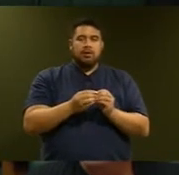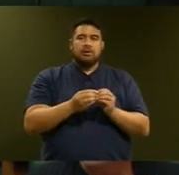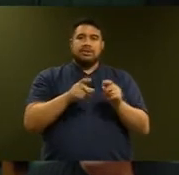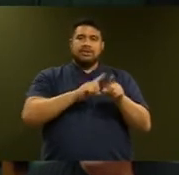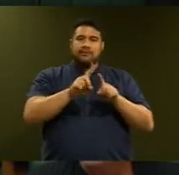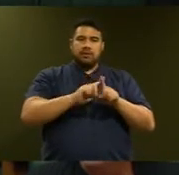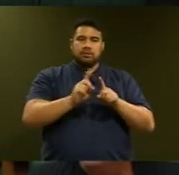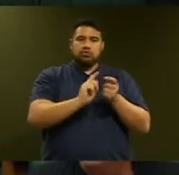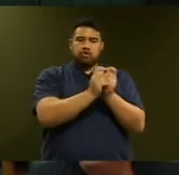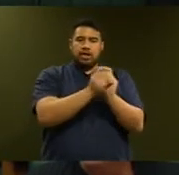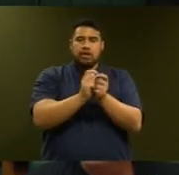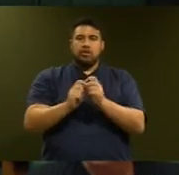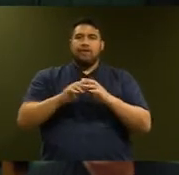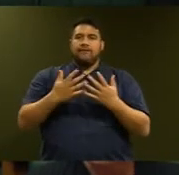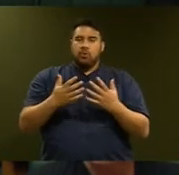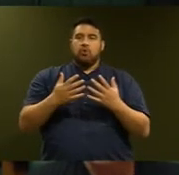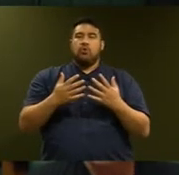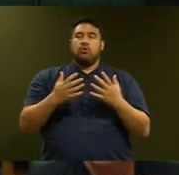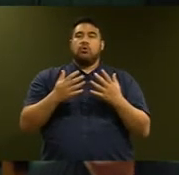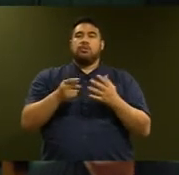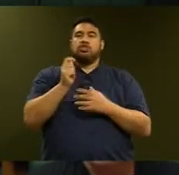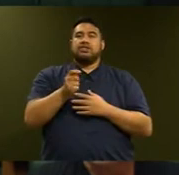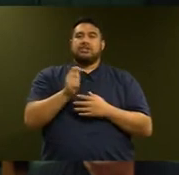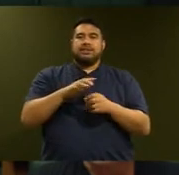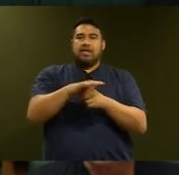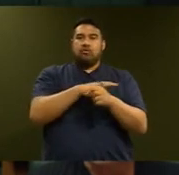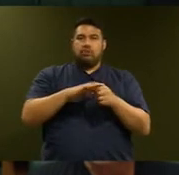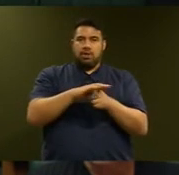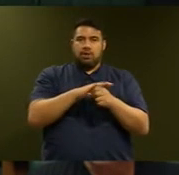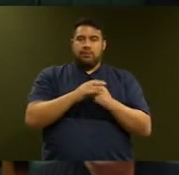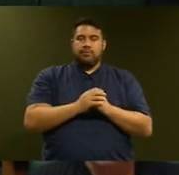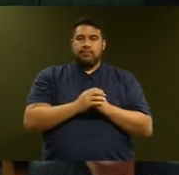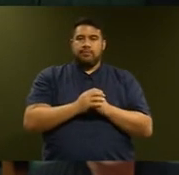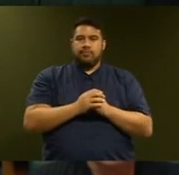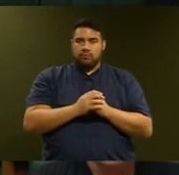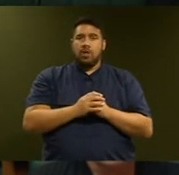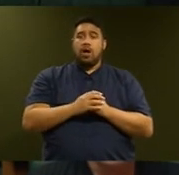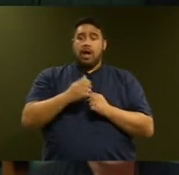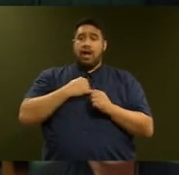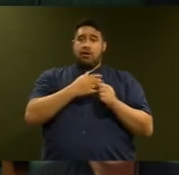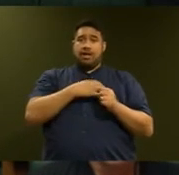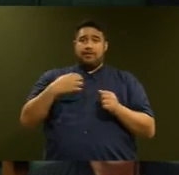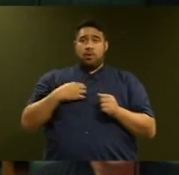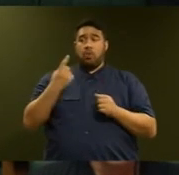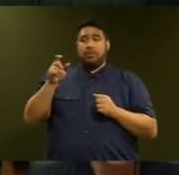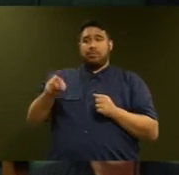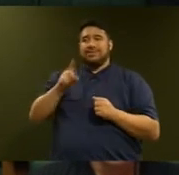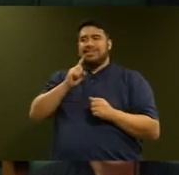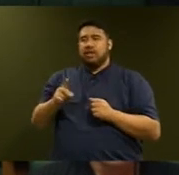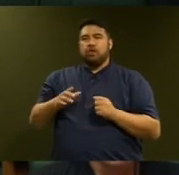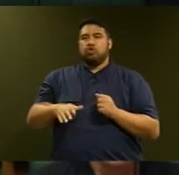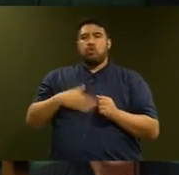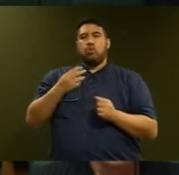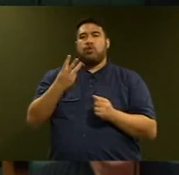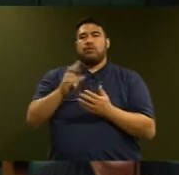time, one partner in the coalition government does not want to see the three strikes as part of that, but that package of reforms will come